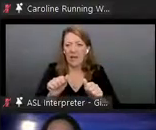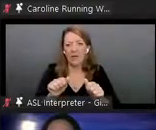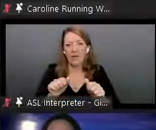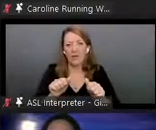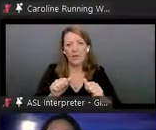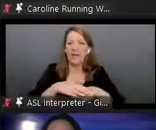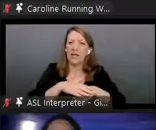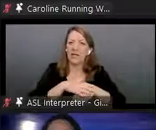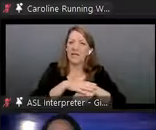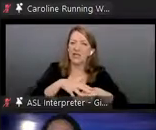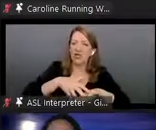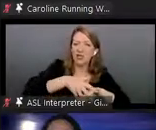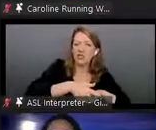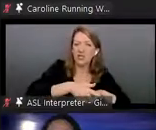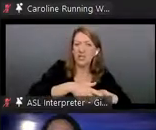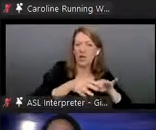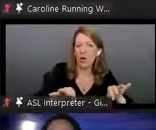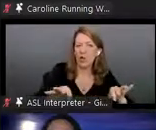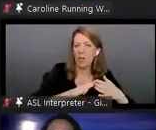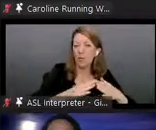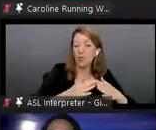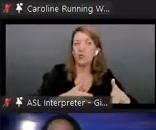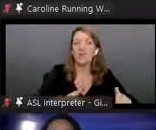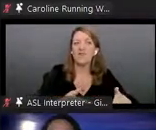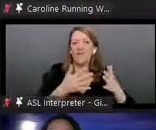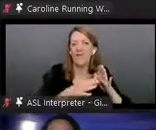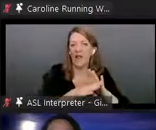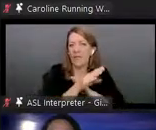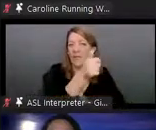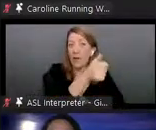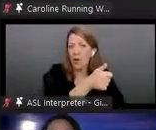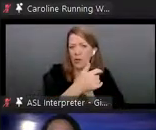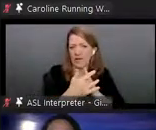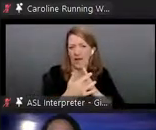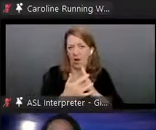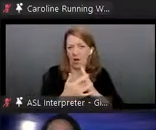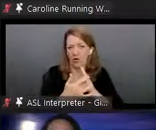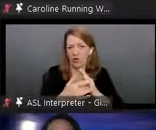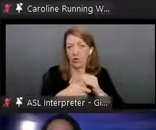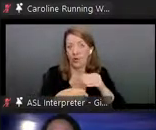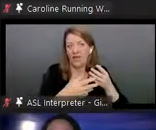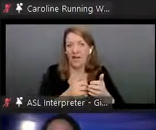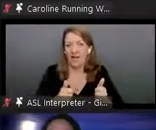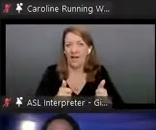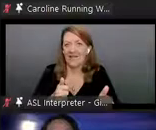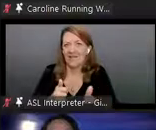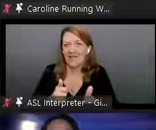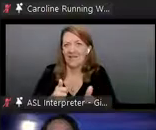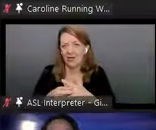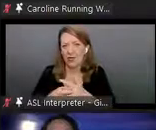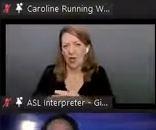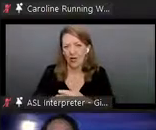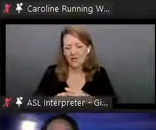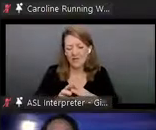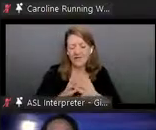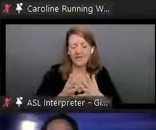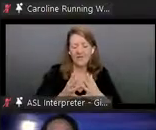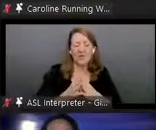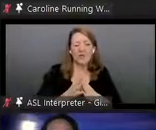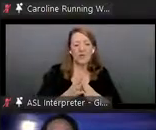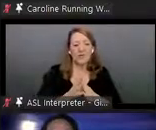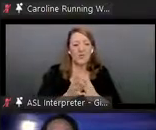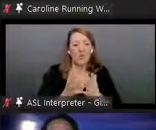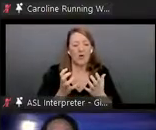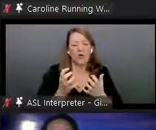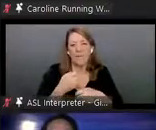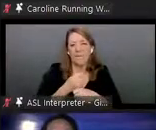own technology. Um, or at least, um, you know, to give them a head start. So, um, we're like, we're interested in creating tools